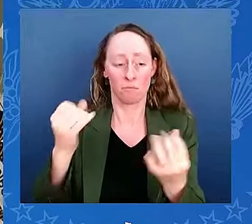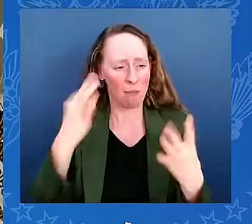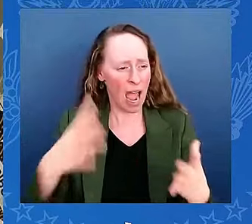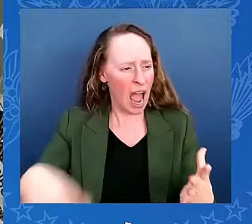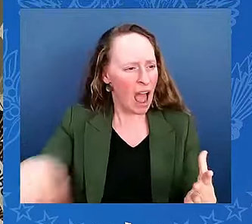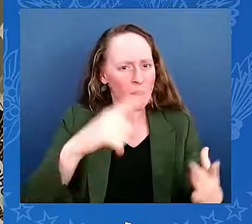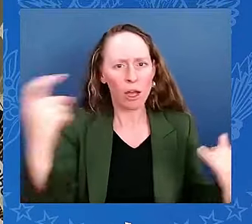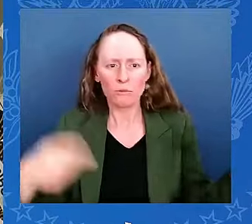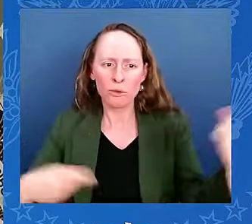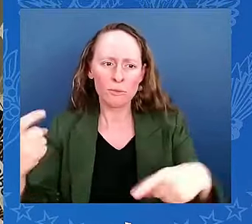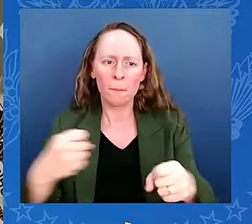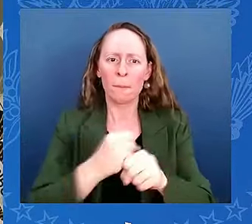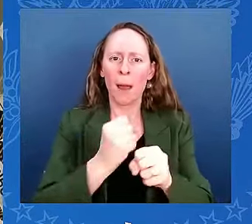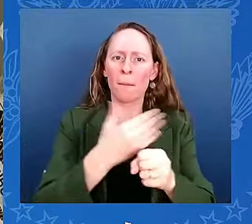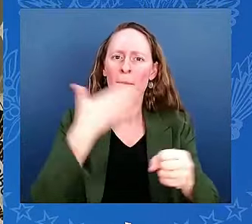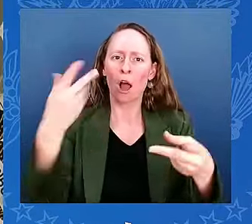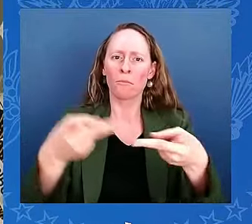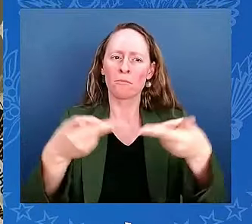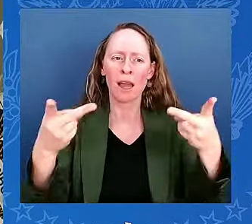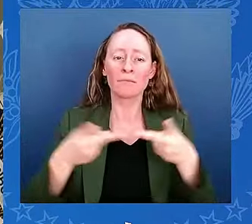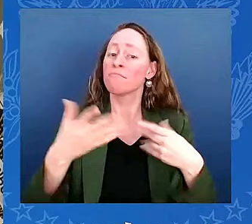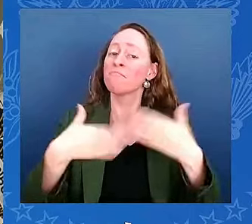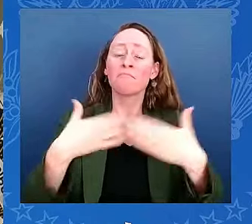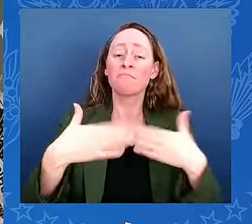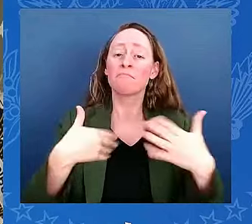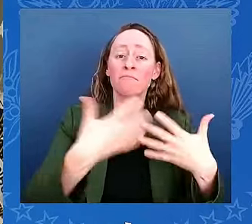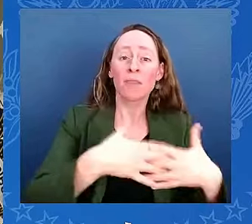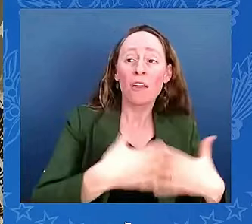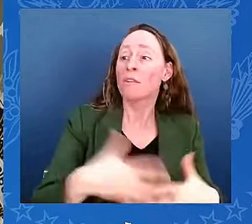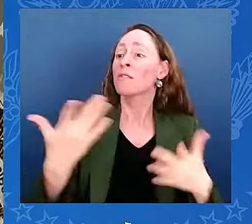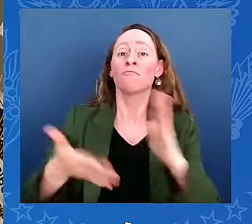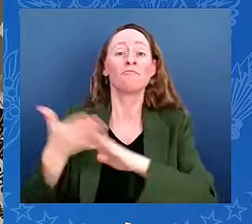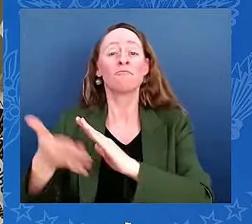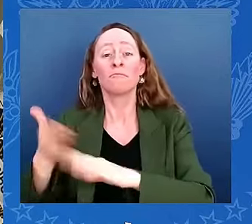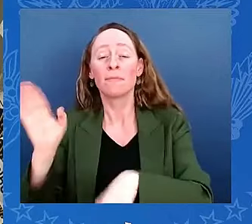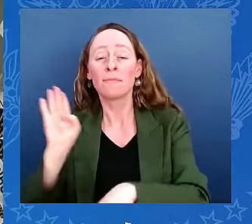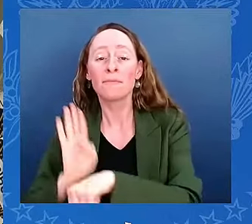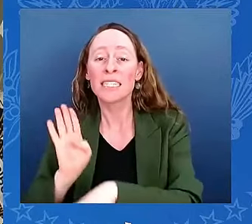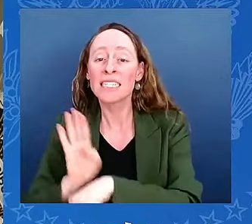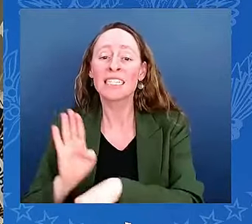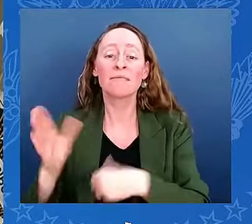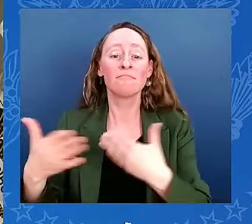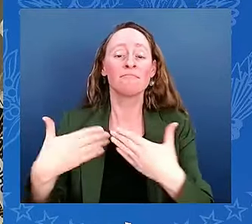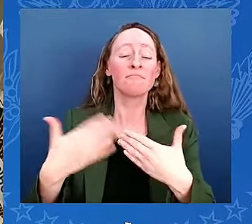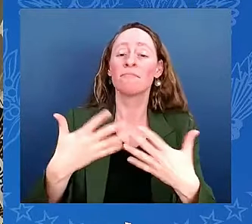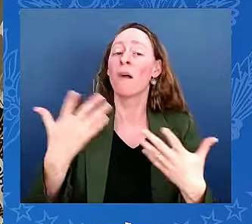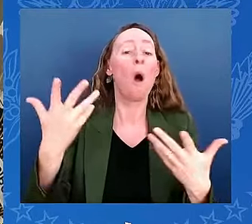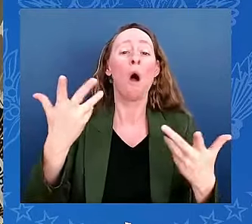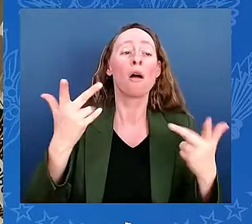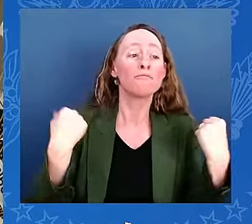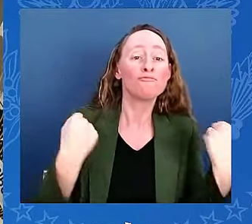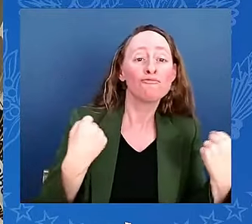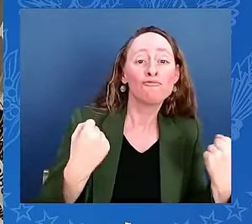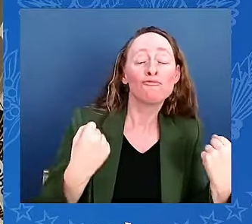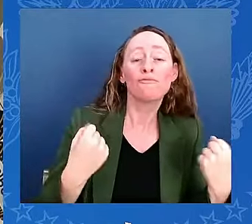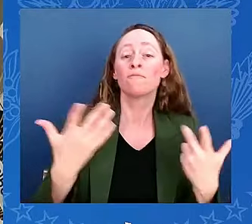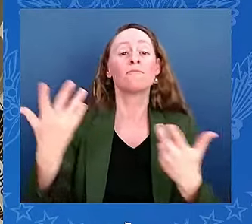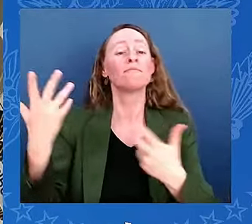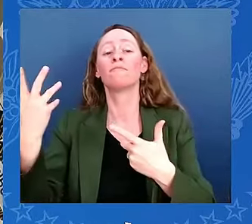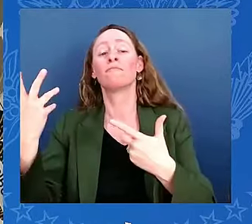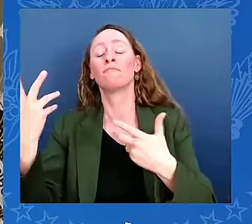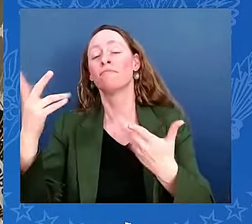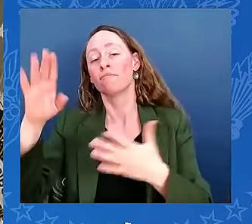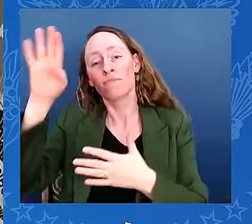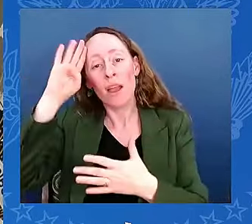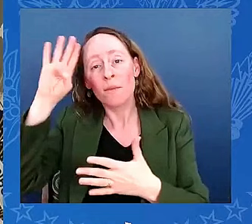business owners, drivers, teachers, police officers, firefighters, artists, entertainers, and so much more, including members